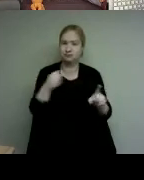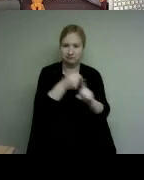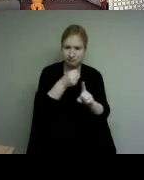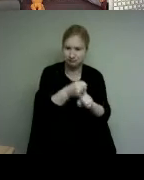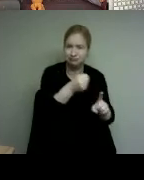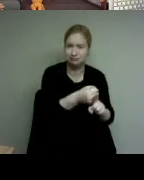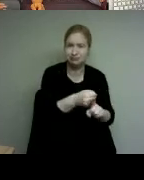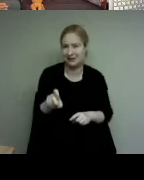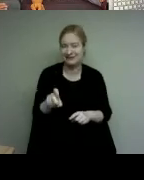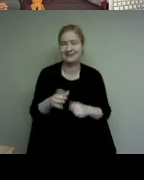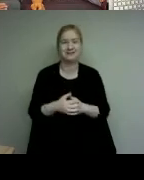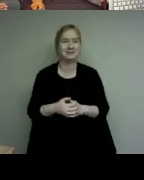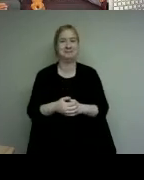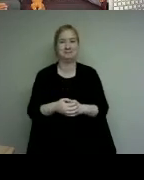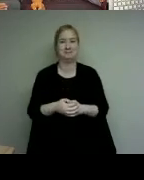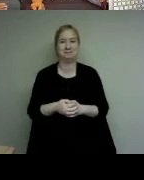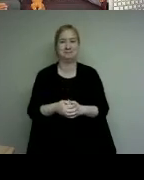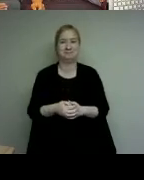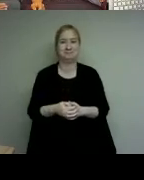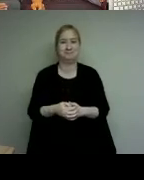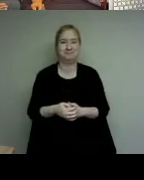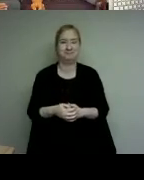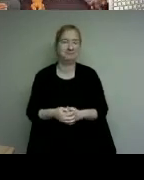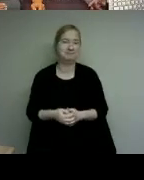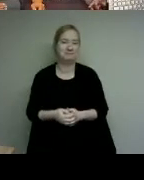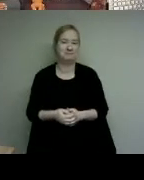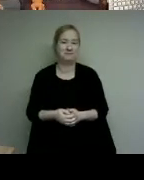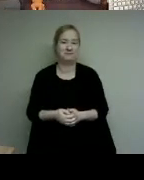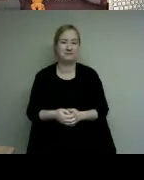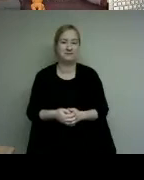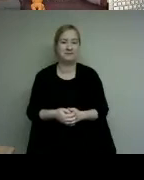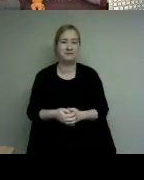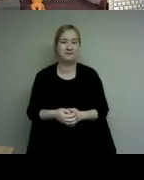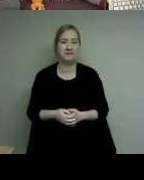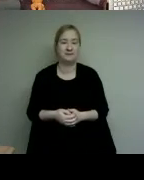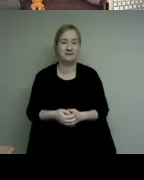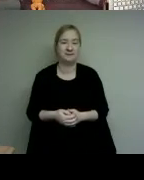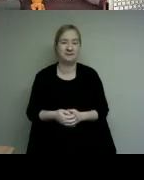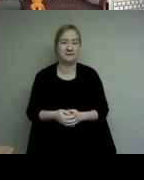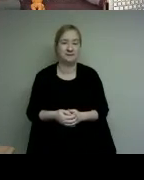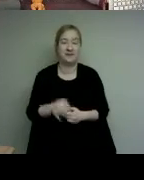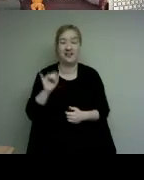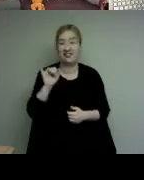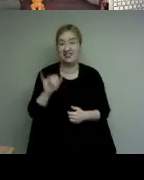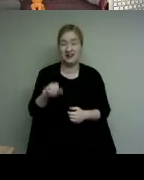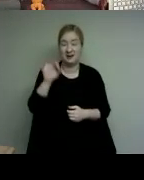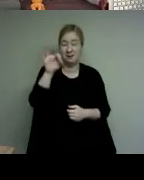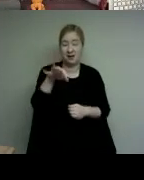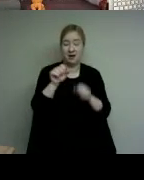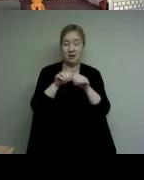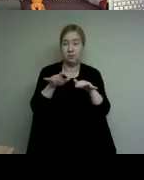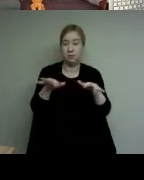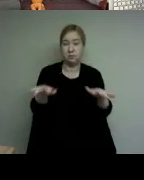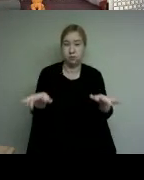take to get there the long-term ripple effect of of